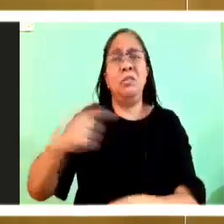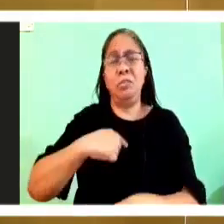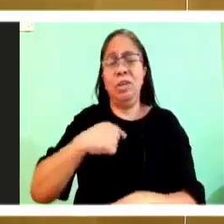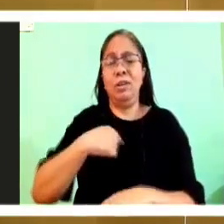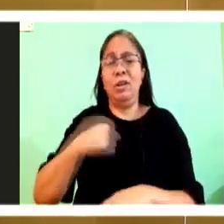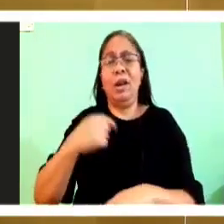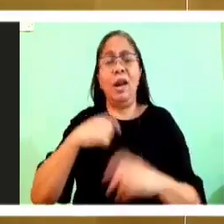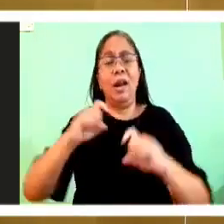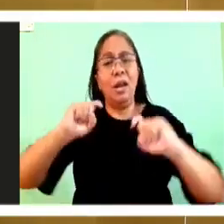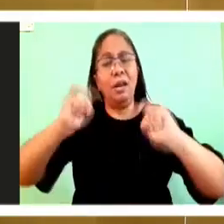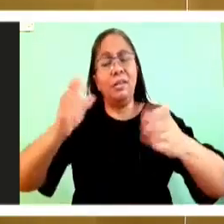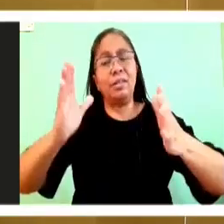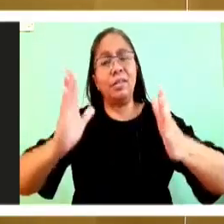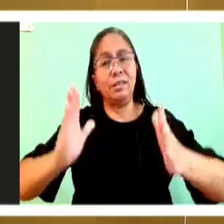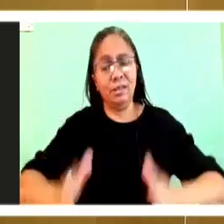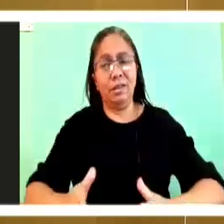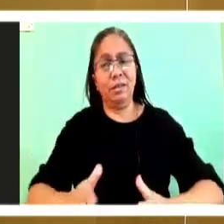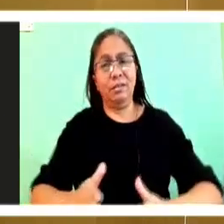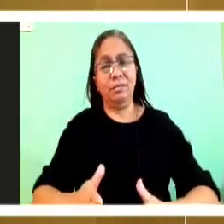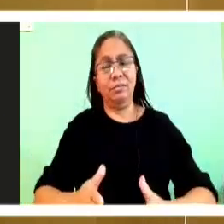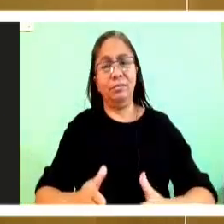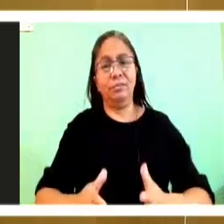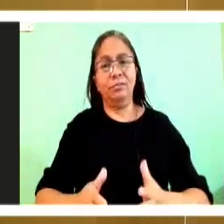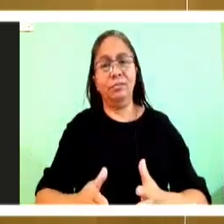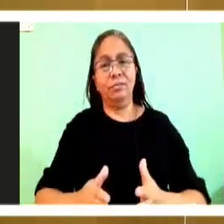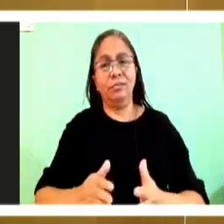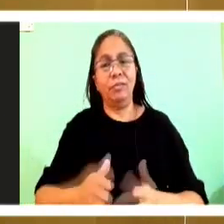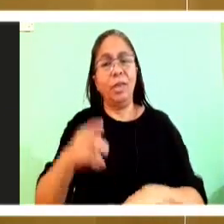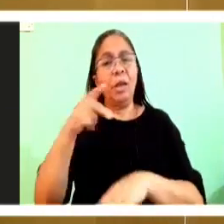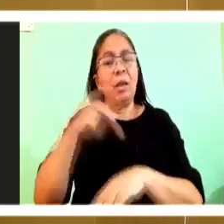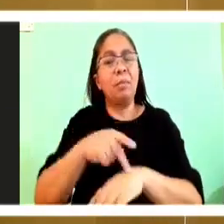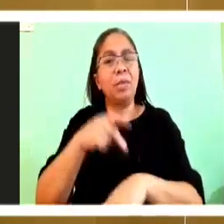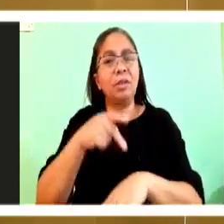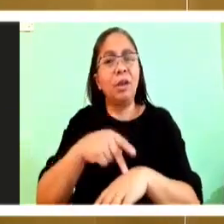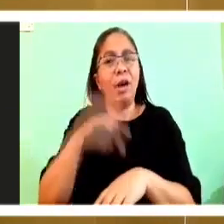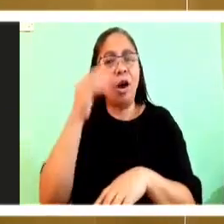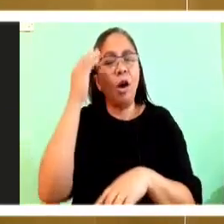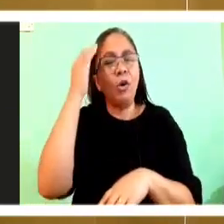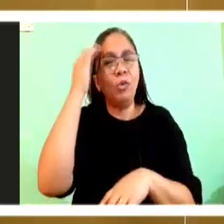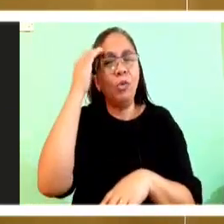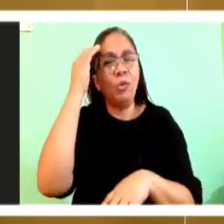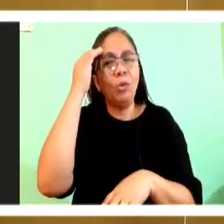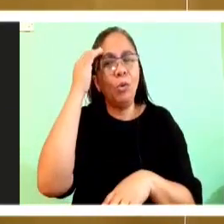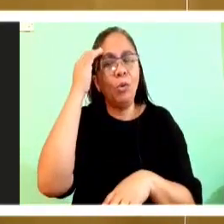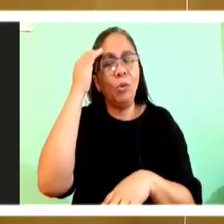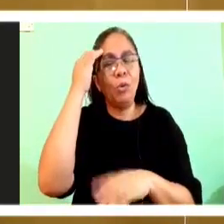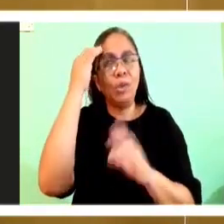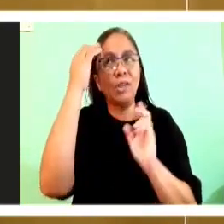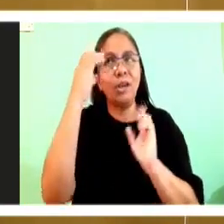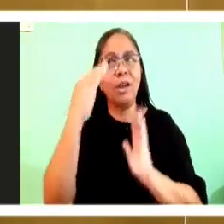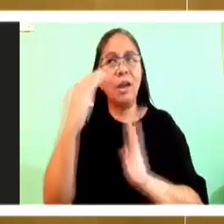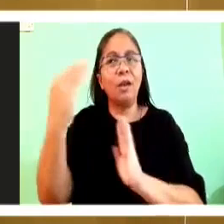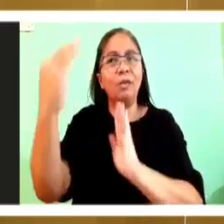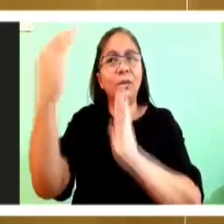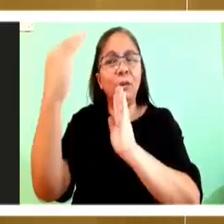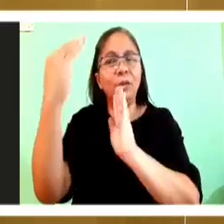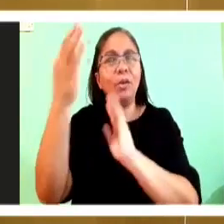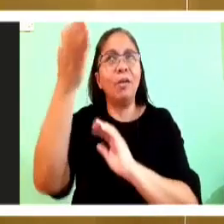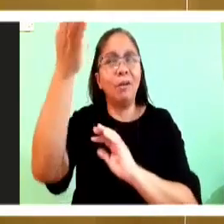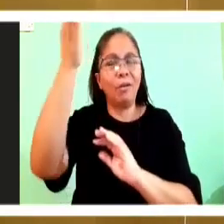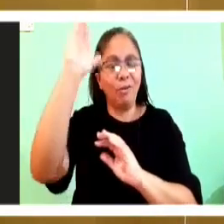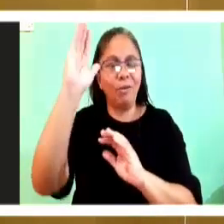a sinful man. Because Peter knows he comes face to face with God. He called